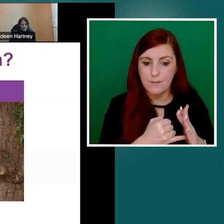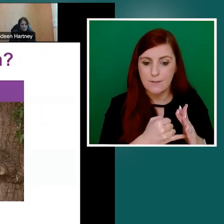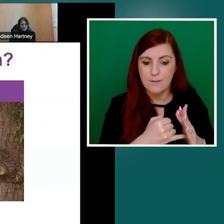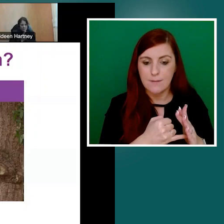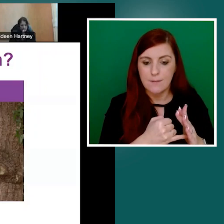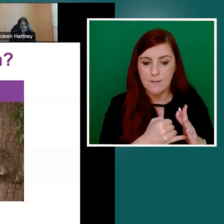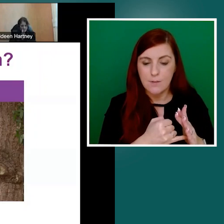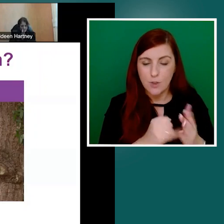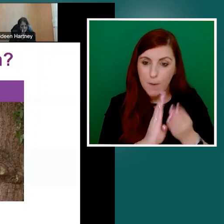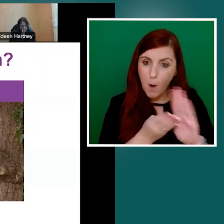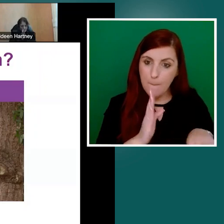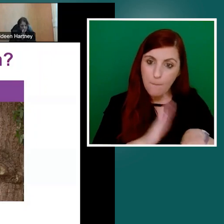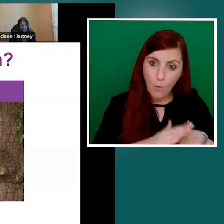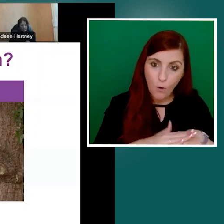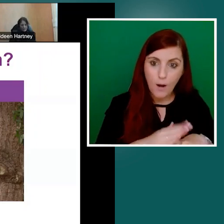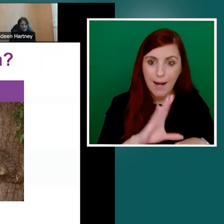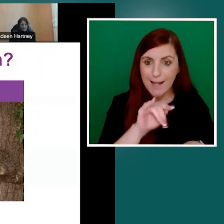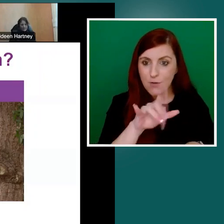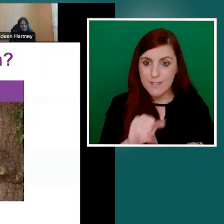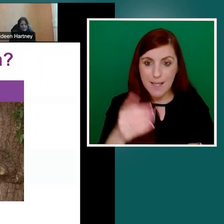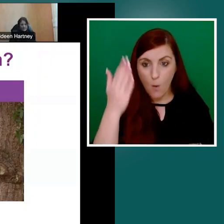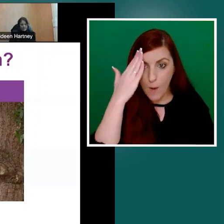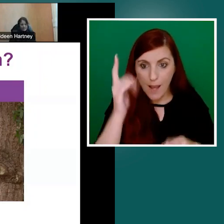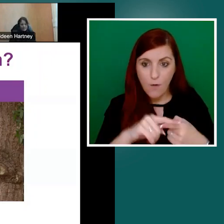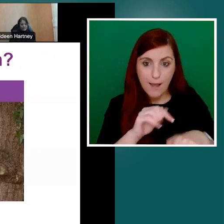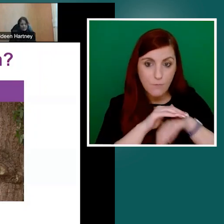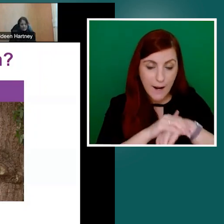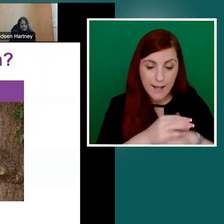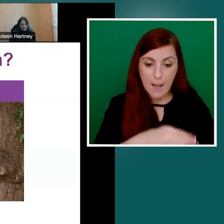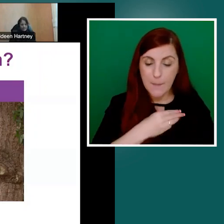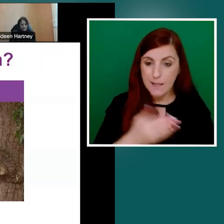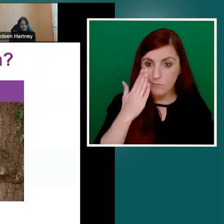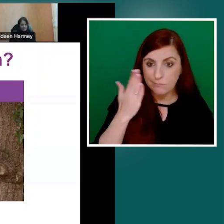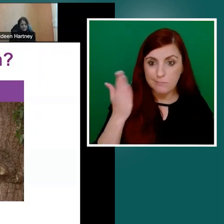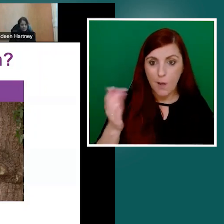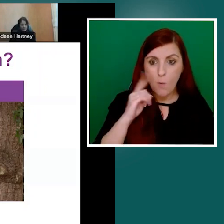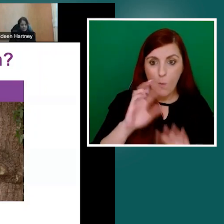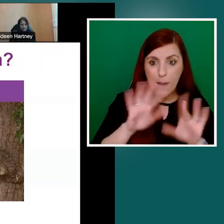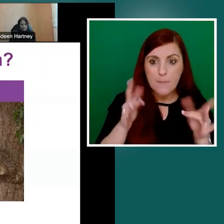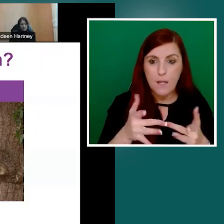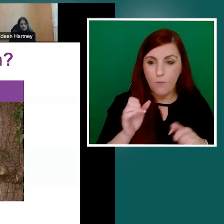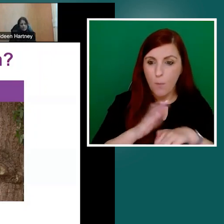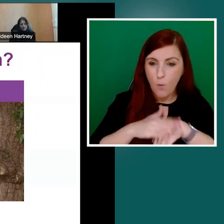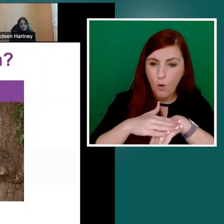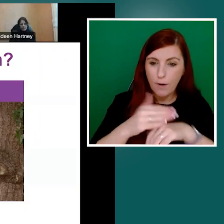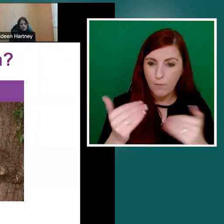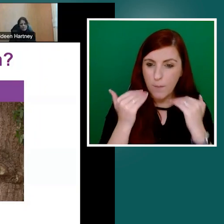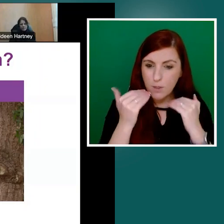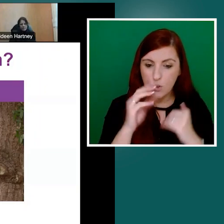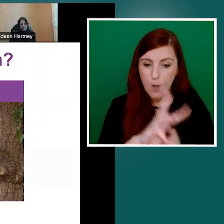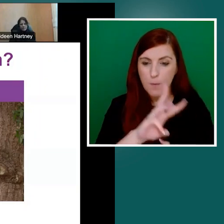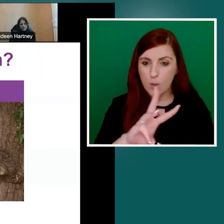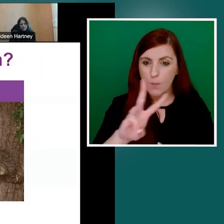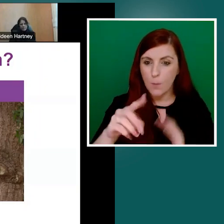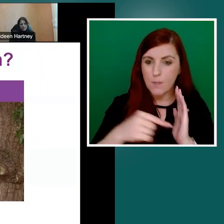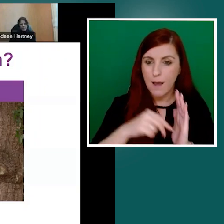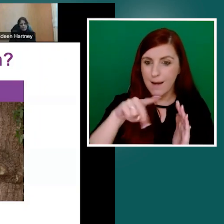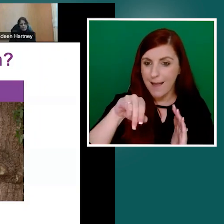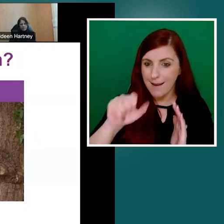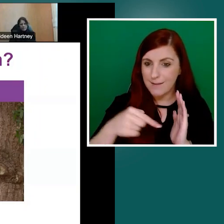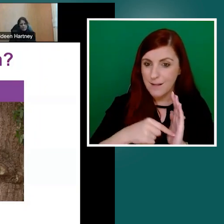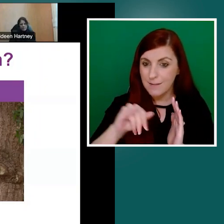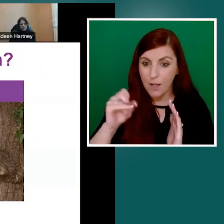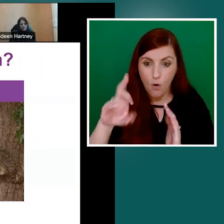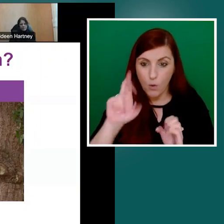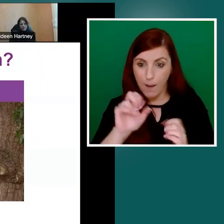further information, www.nala.ie or please get in touch with myself or Claire if you have any more questions about how we can support you